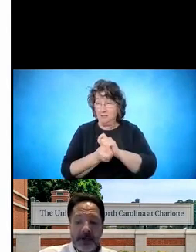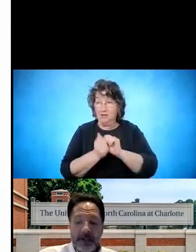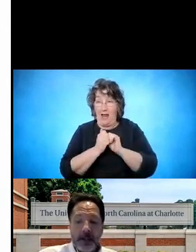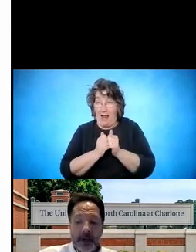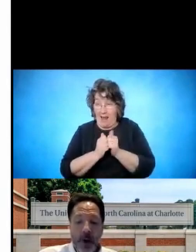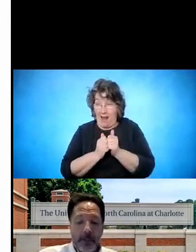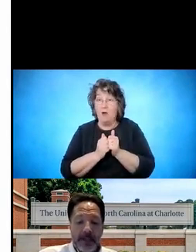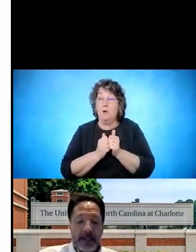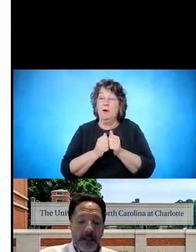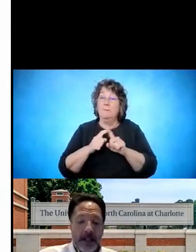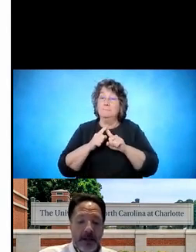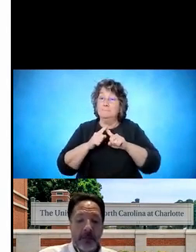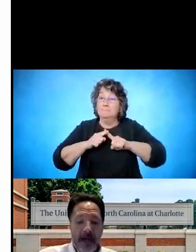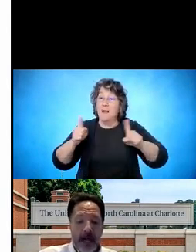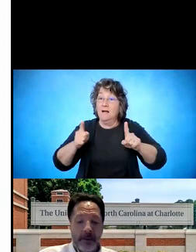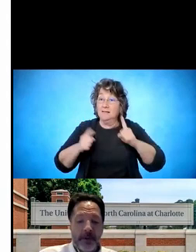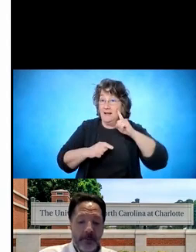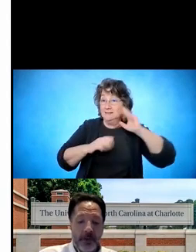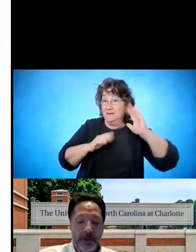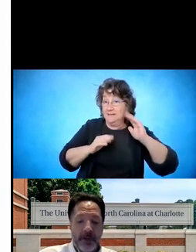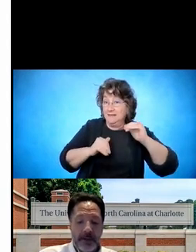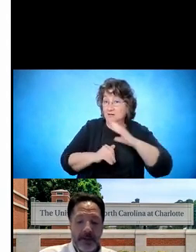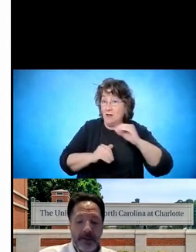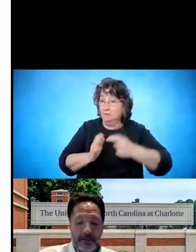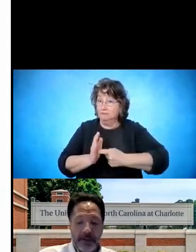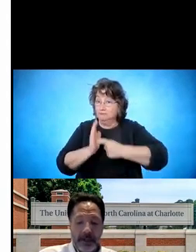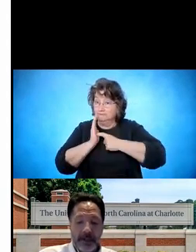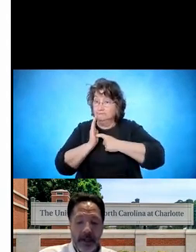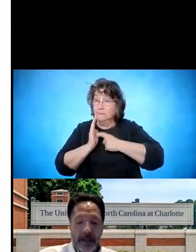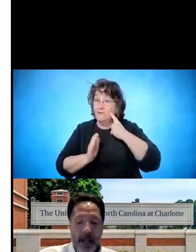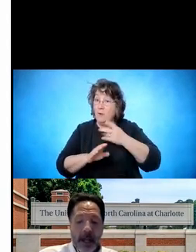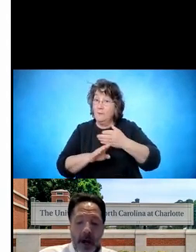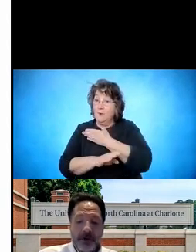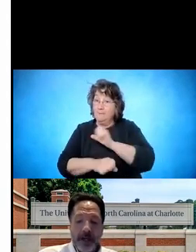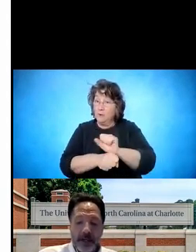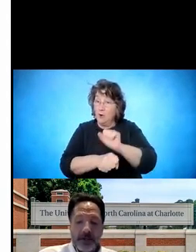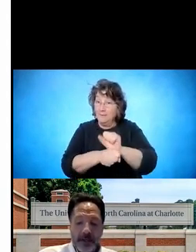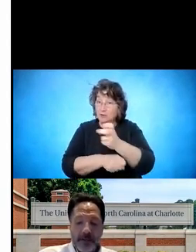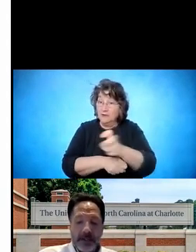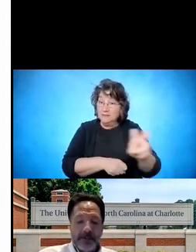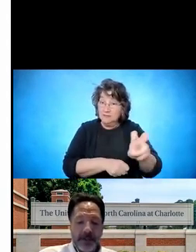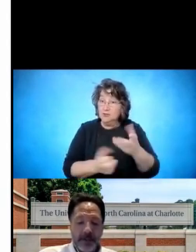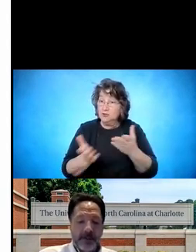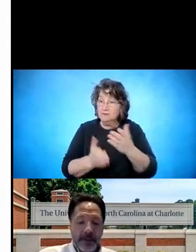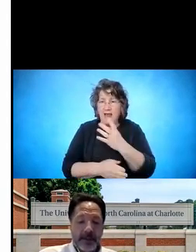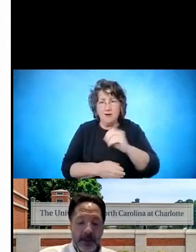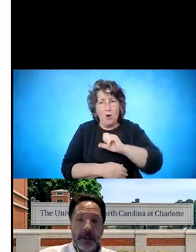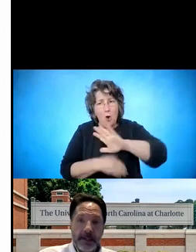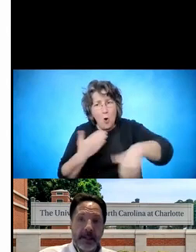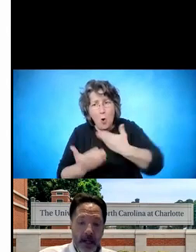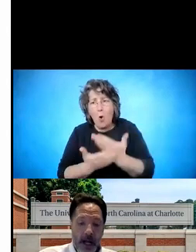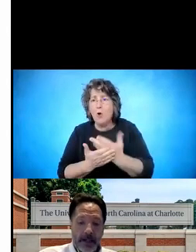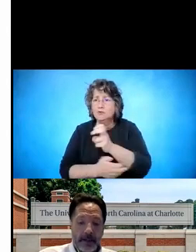expectations and requirements to continue to provide pre-employment transition services, and all transition services for students with